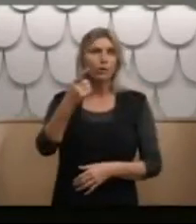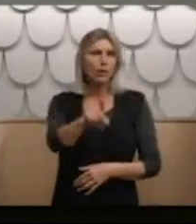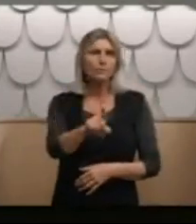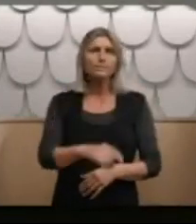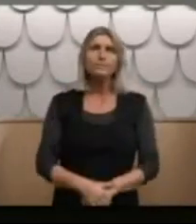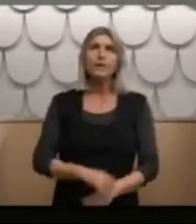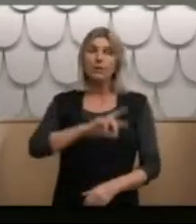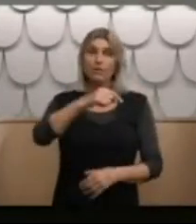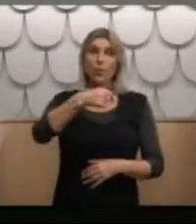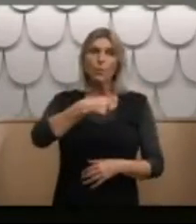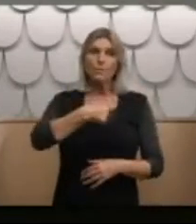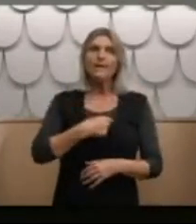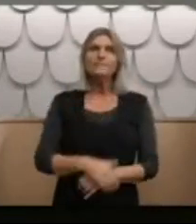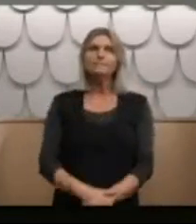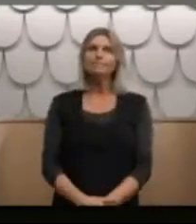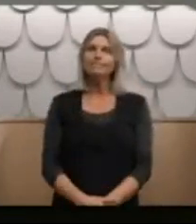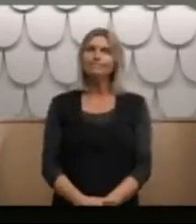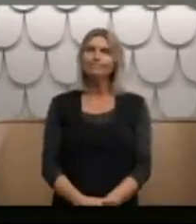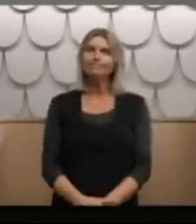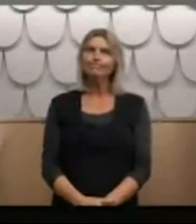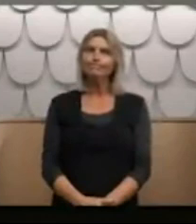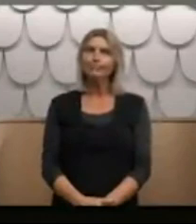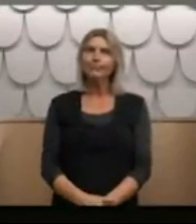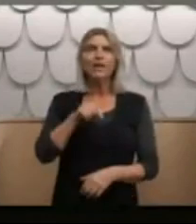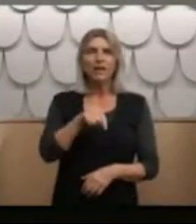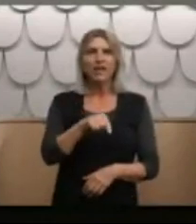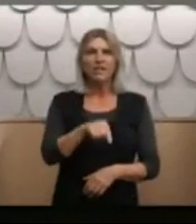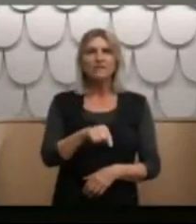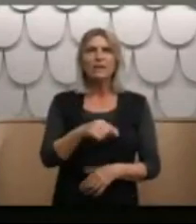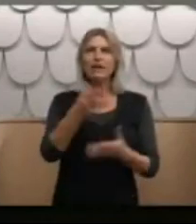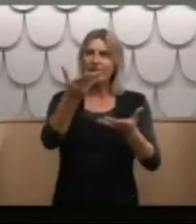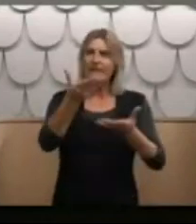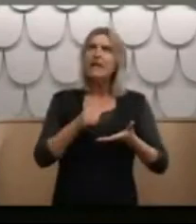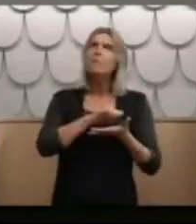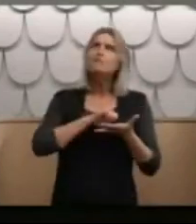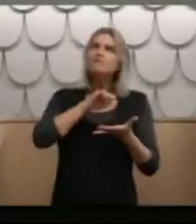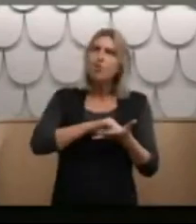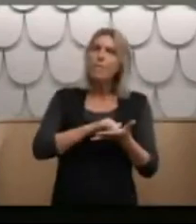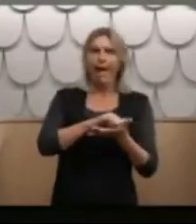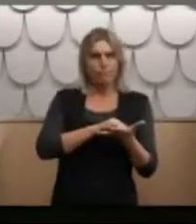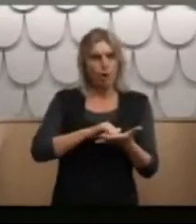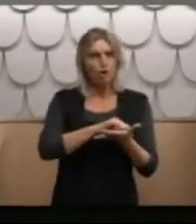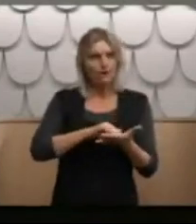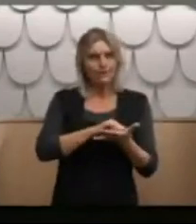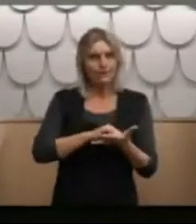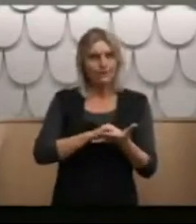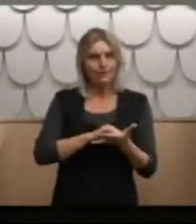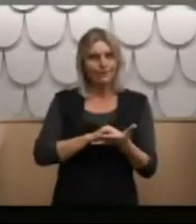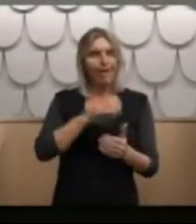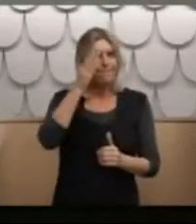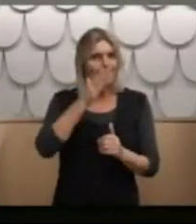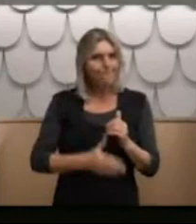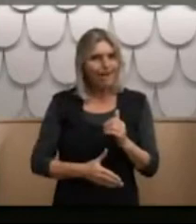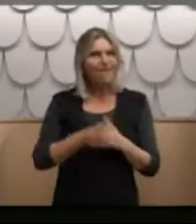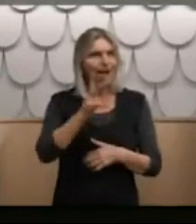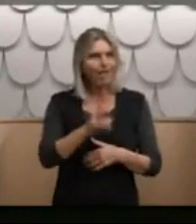For me, this case has always been about proper apology from the government and to make sure it never happened to the